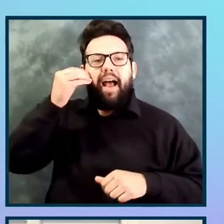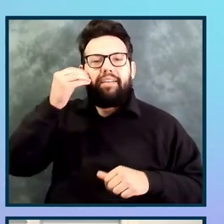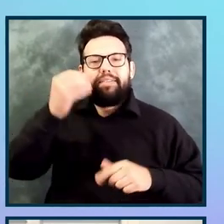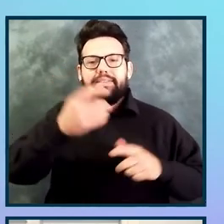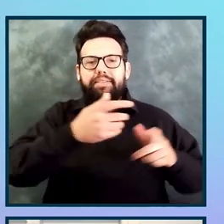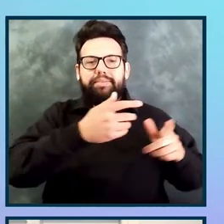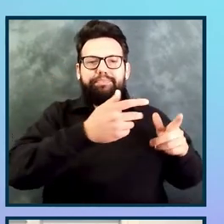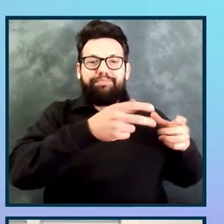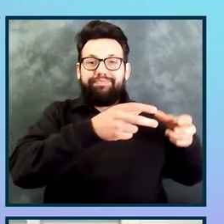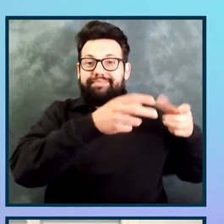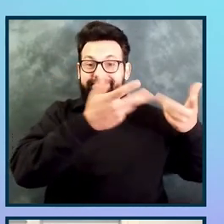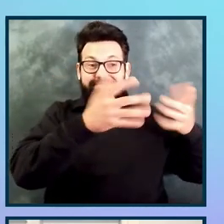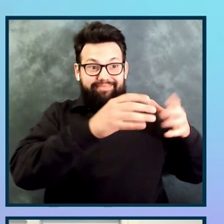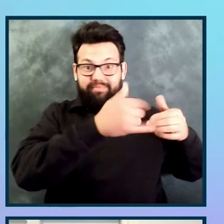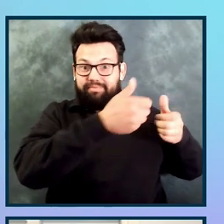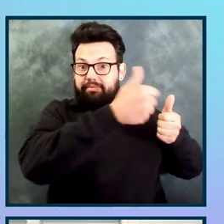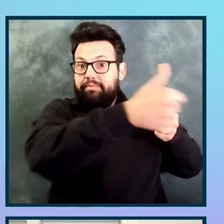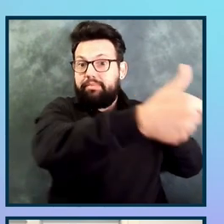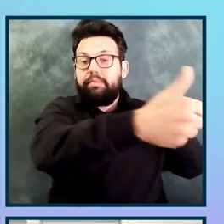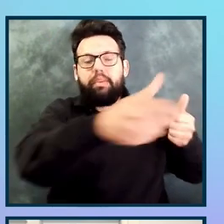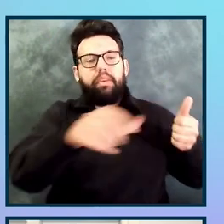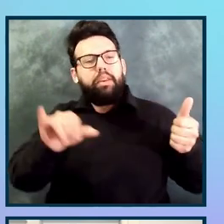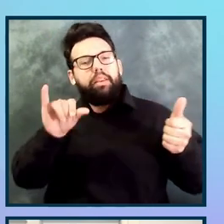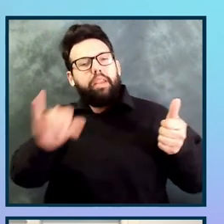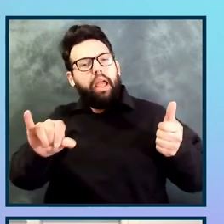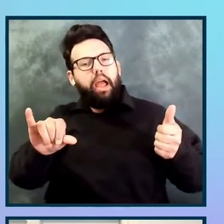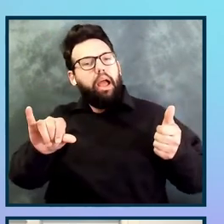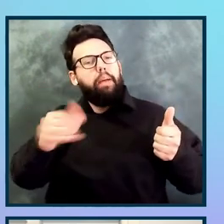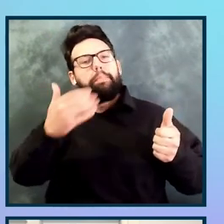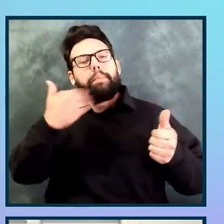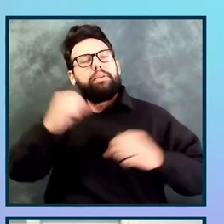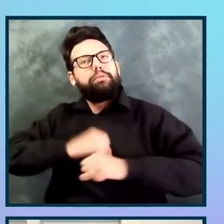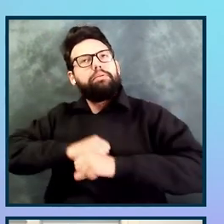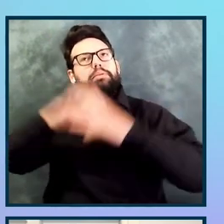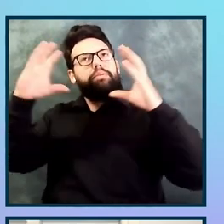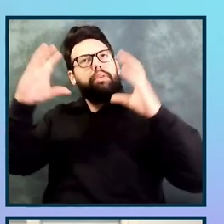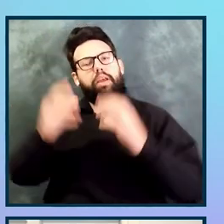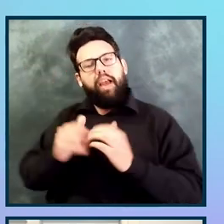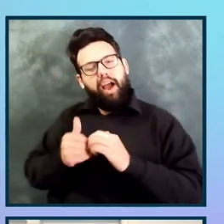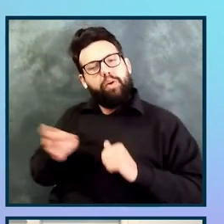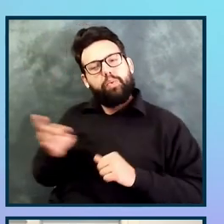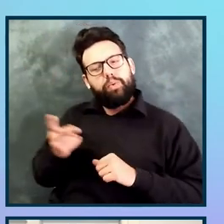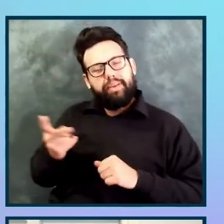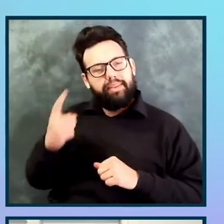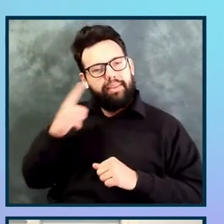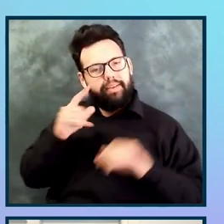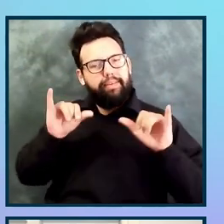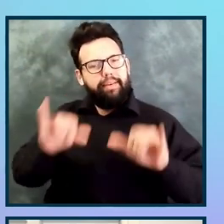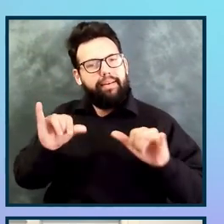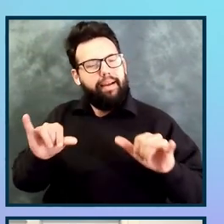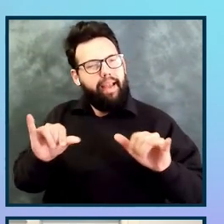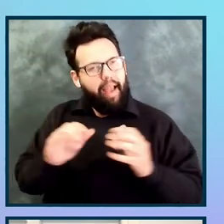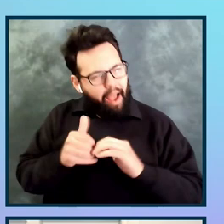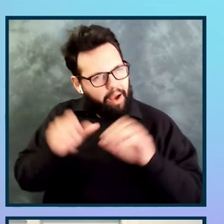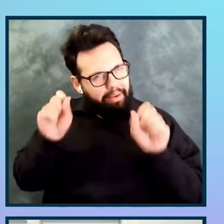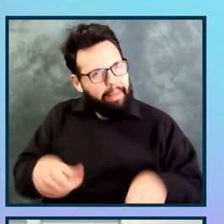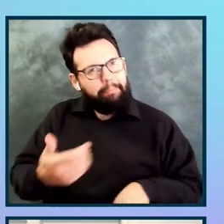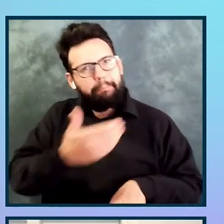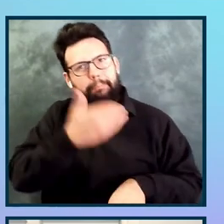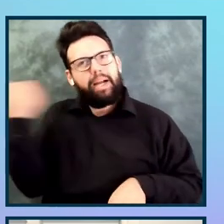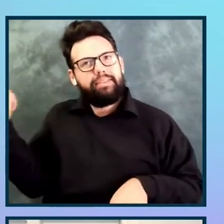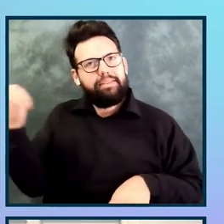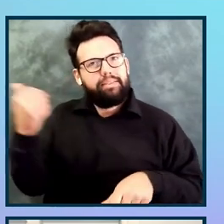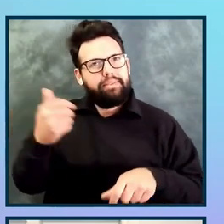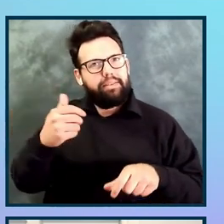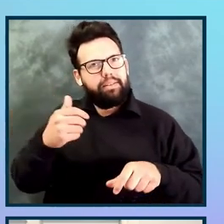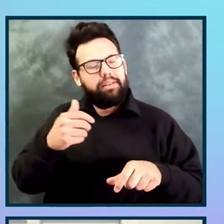helped John and me move forward and grow in our understanding about how to do an Agile audit because of the fact that